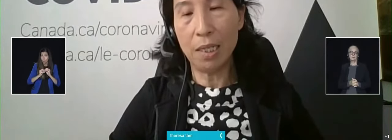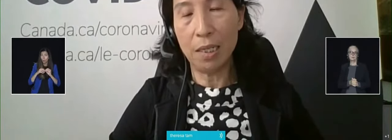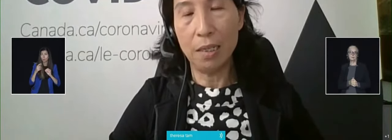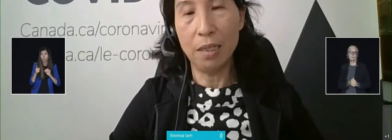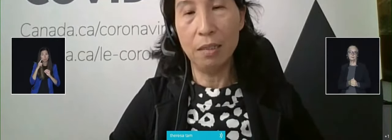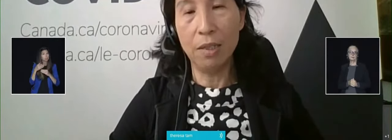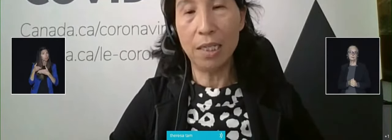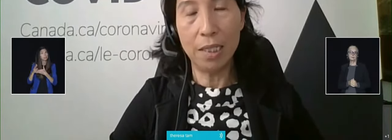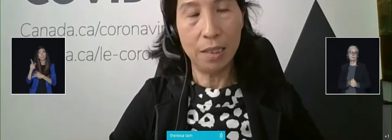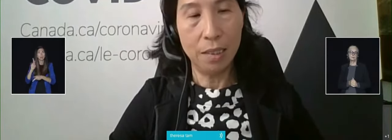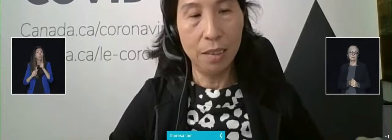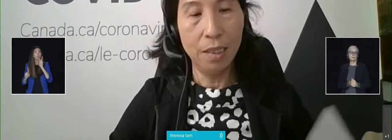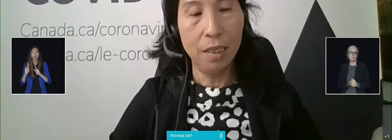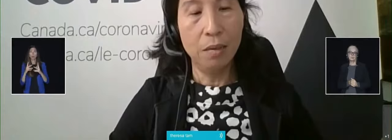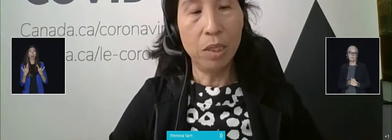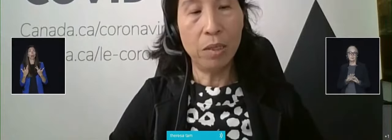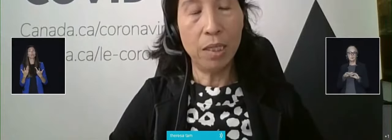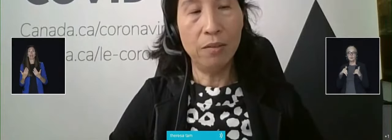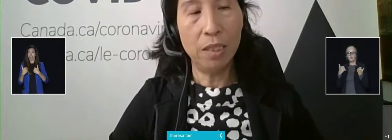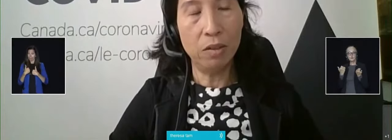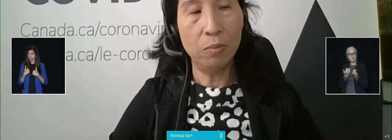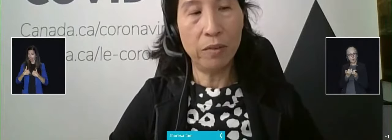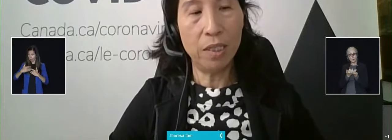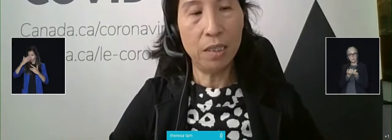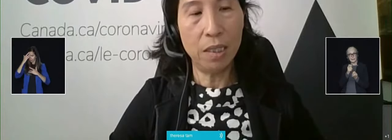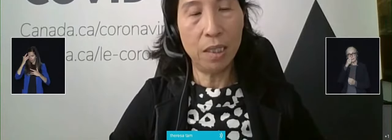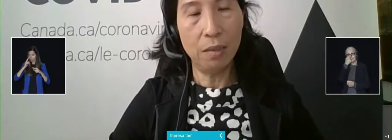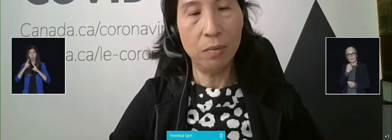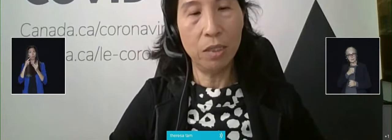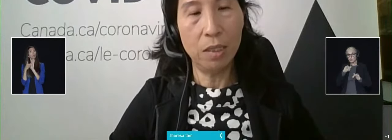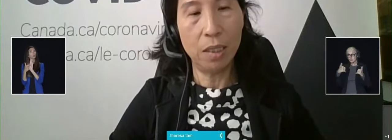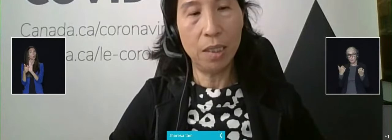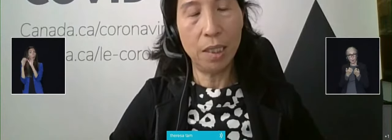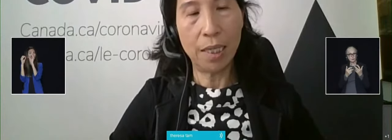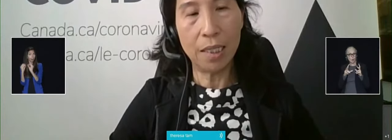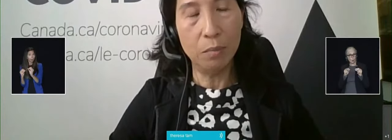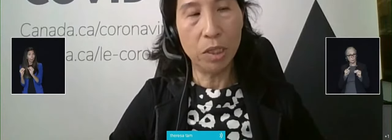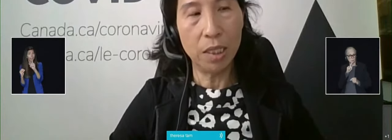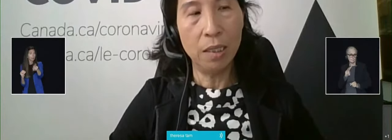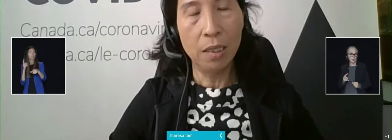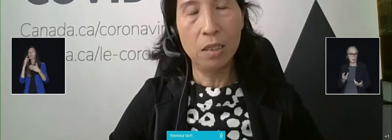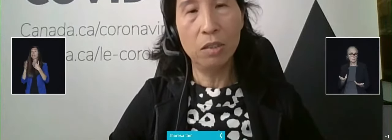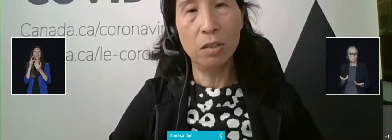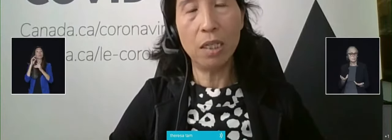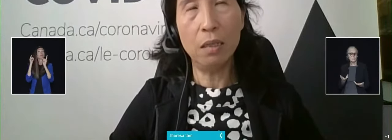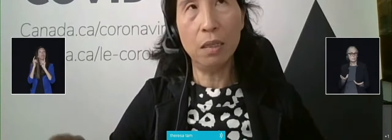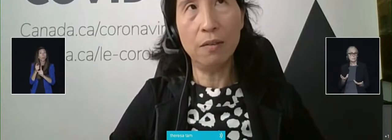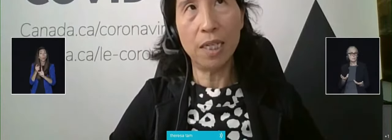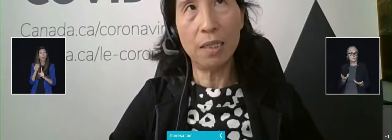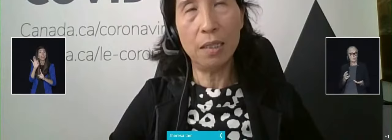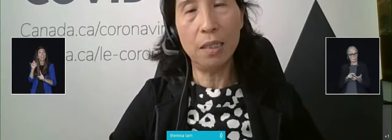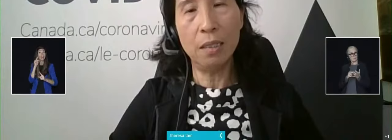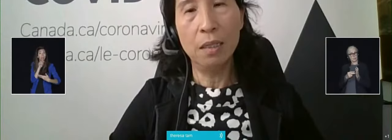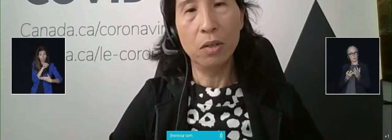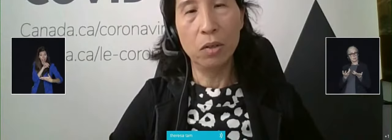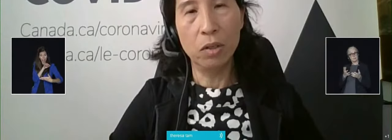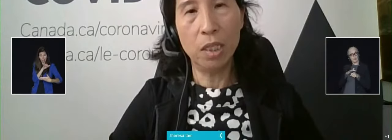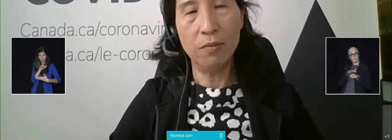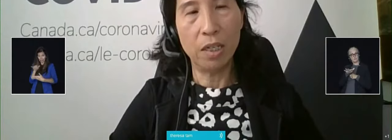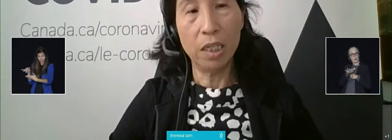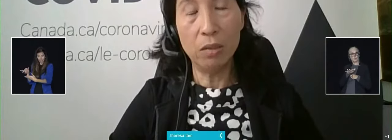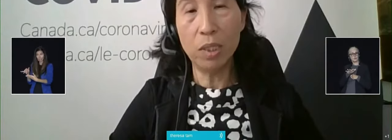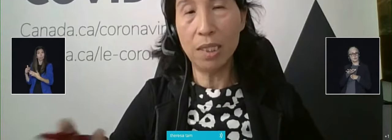asymptomatic, don't get tested. But in a thorough prevalence study, when you're studying the antibody to either the vaccine